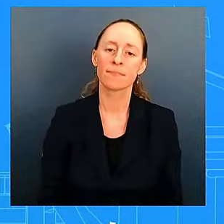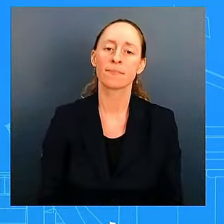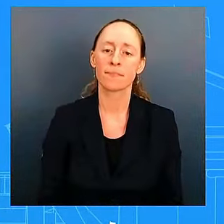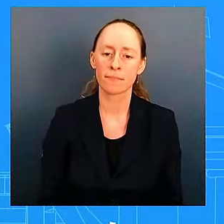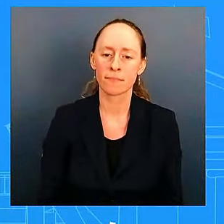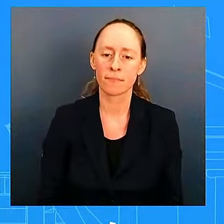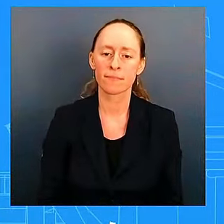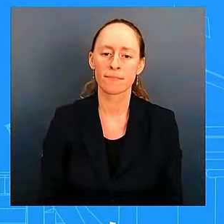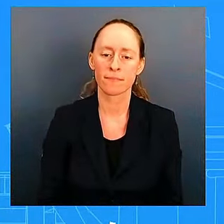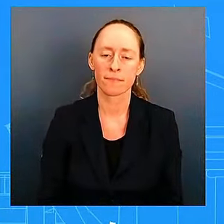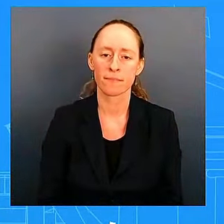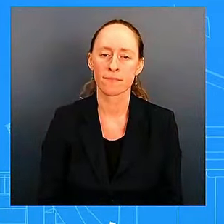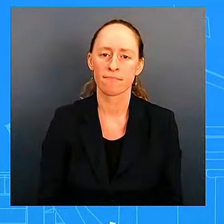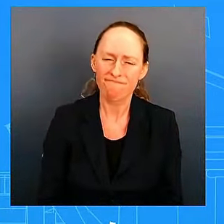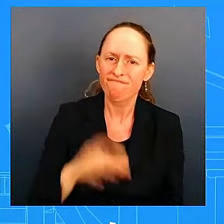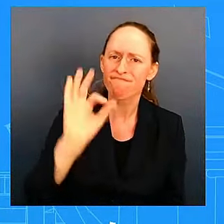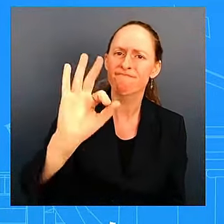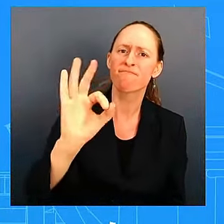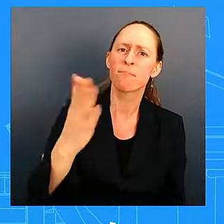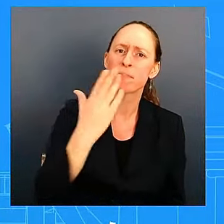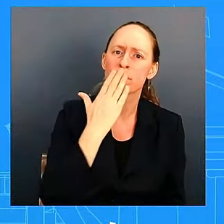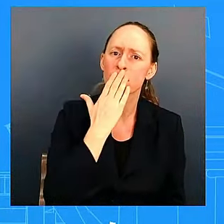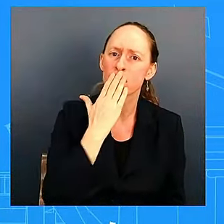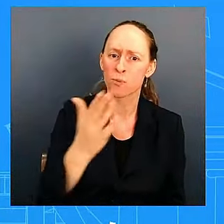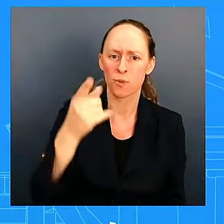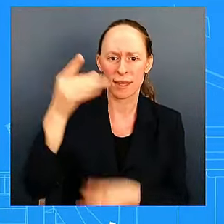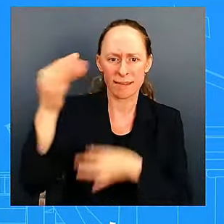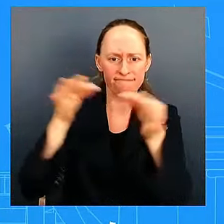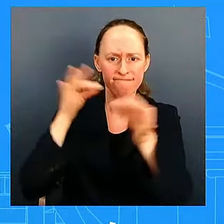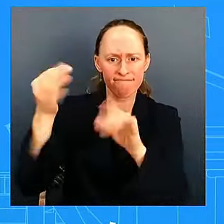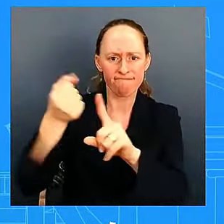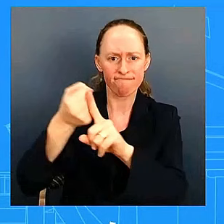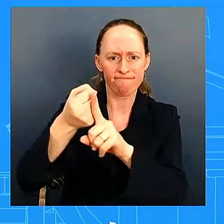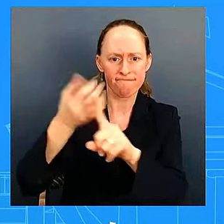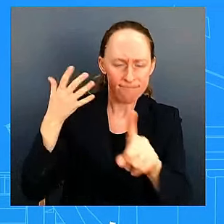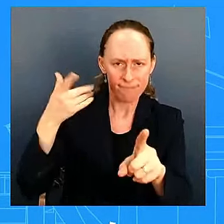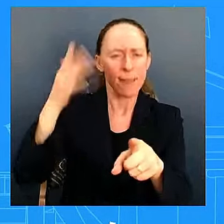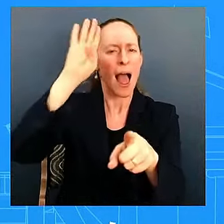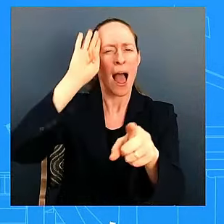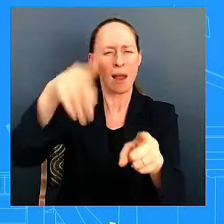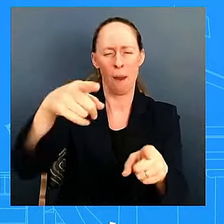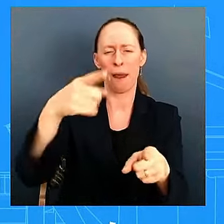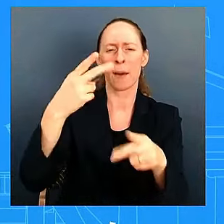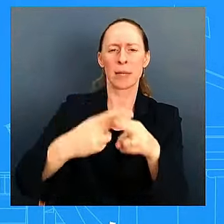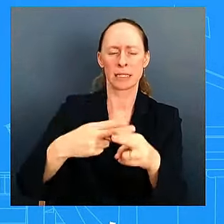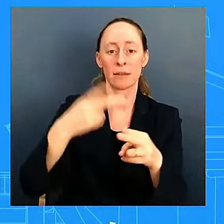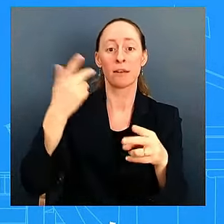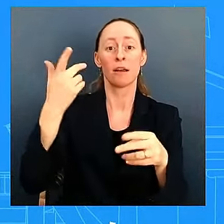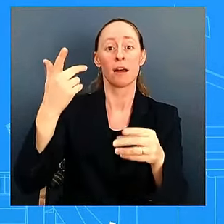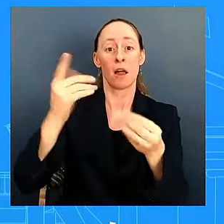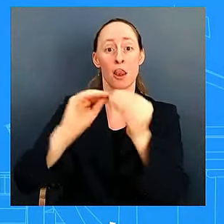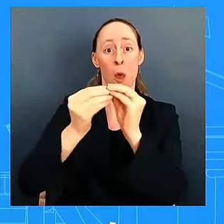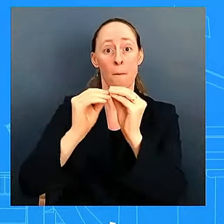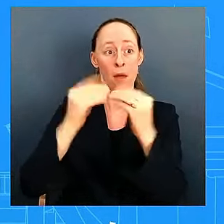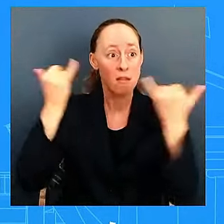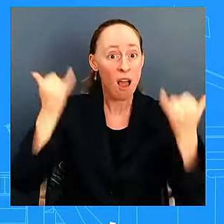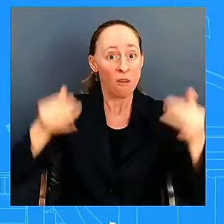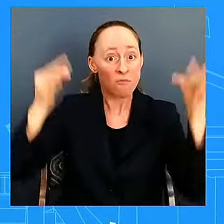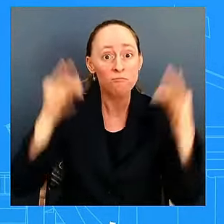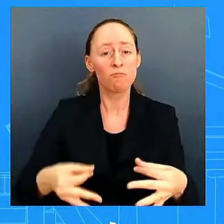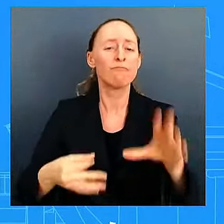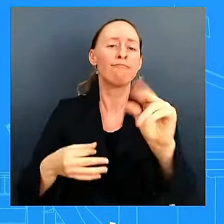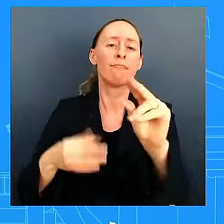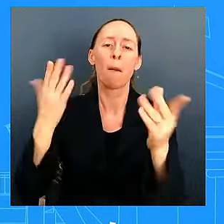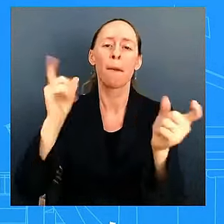reminding us that the numbers could change i just want to fact check two things with you if could given that you oversee homeland security broadly first of all did